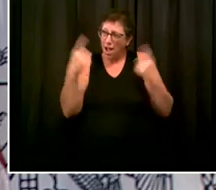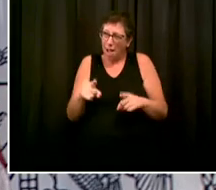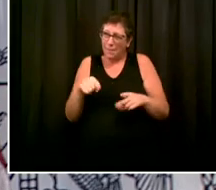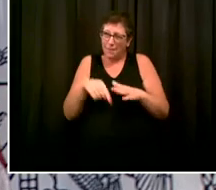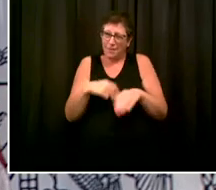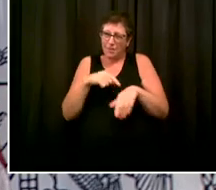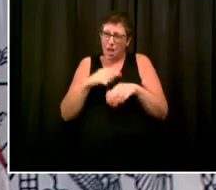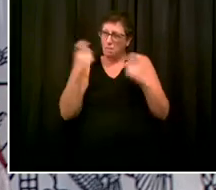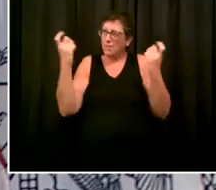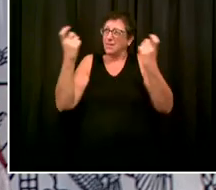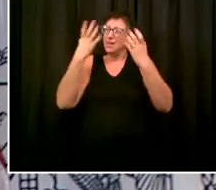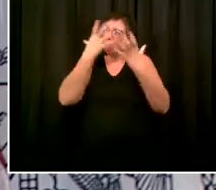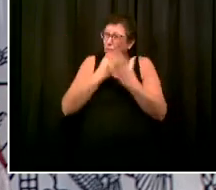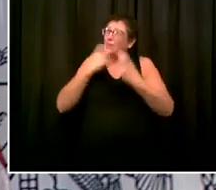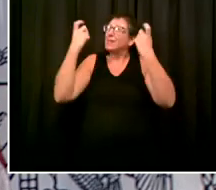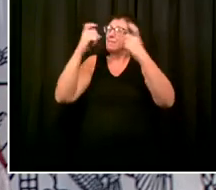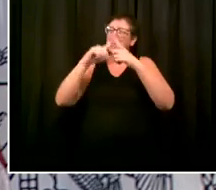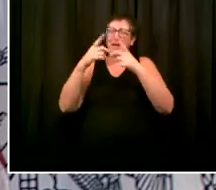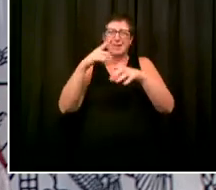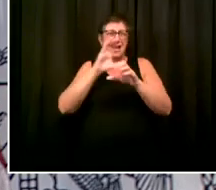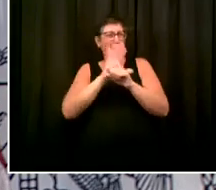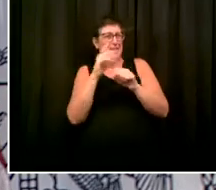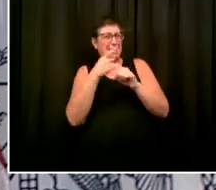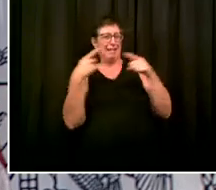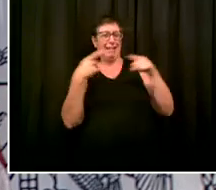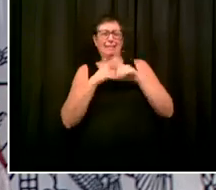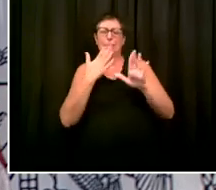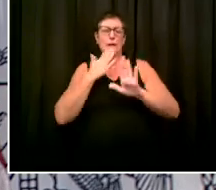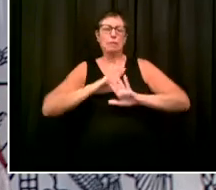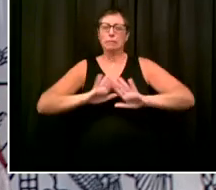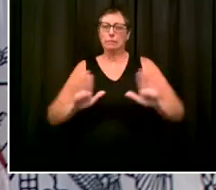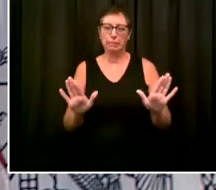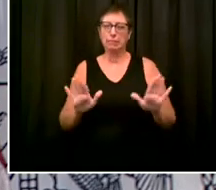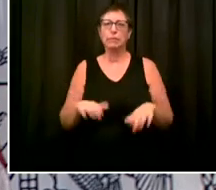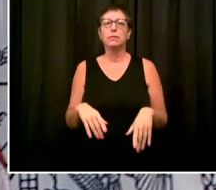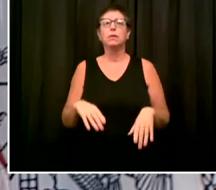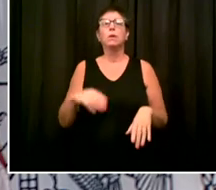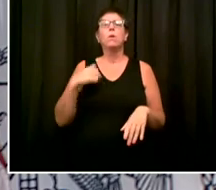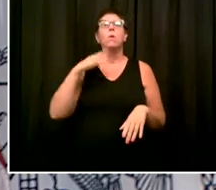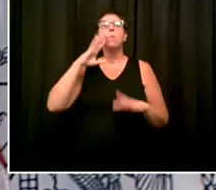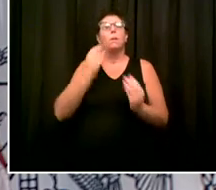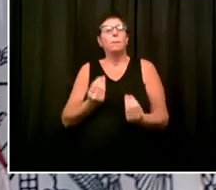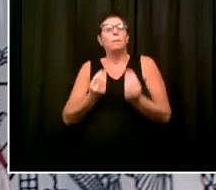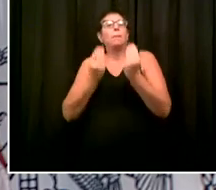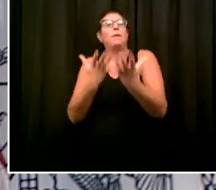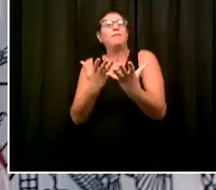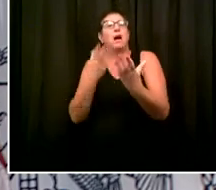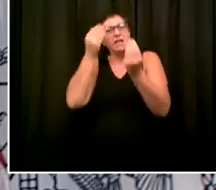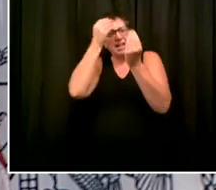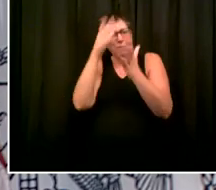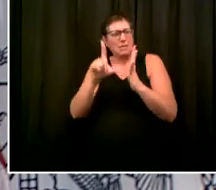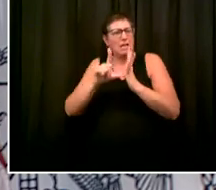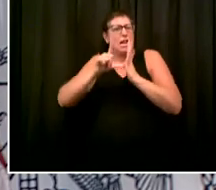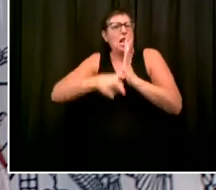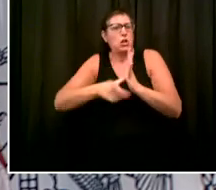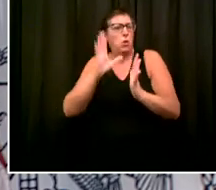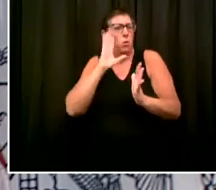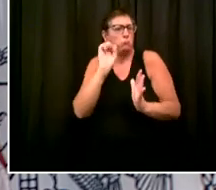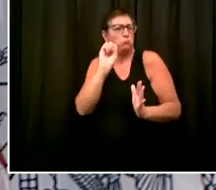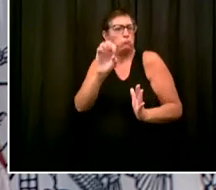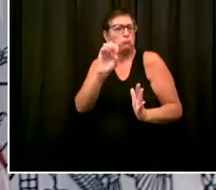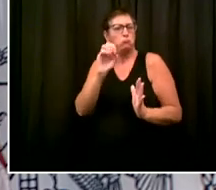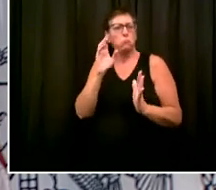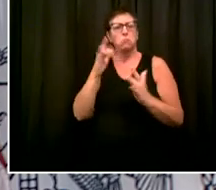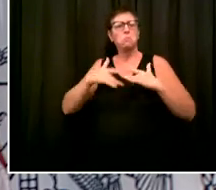sense. So we'll get you an update on the specific planning. But again, what has worked in recent years will,